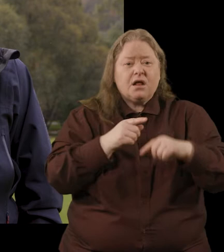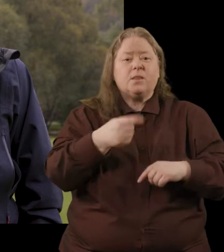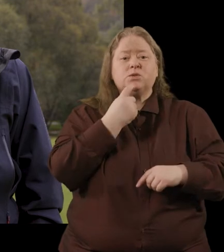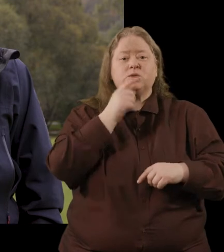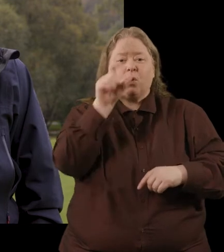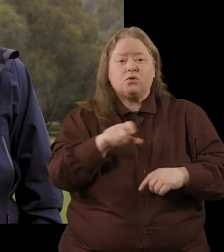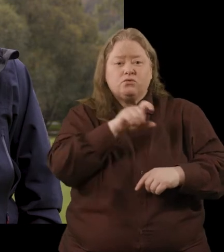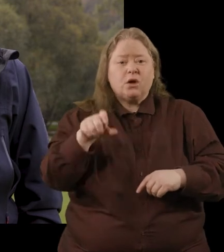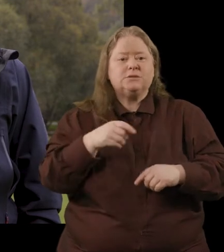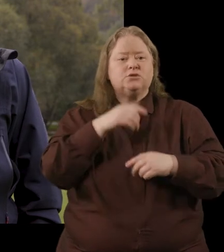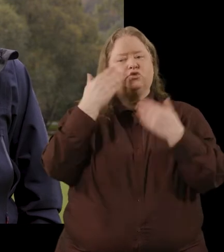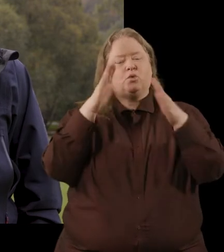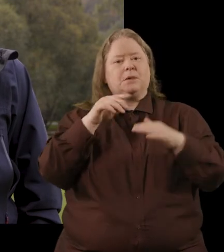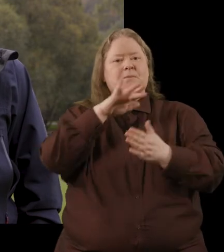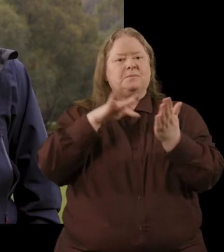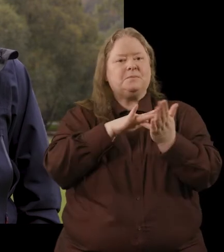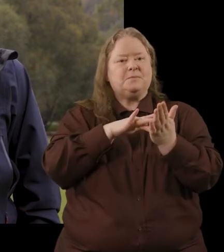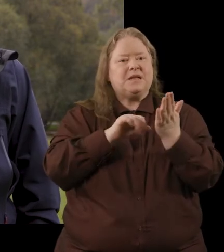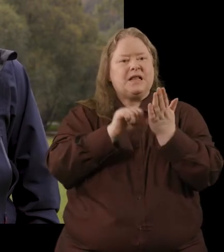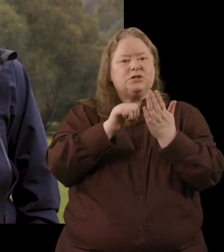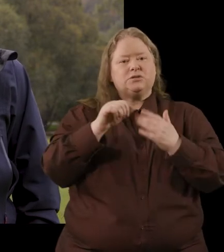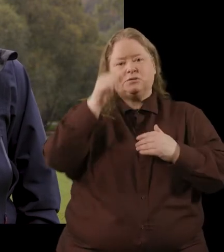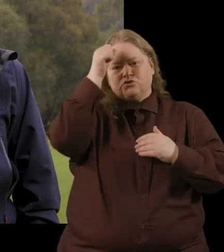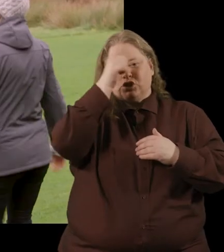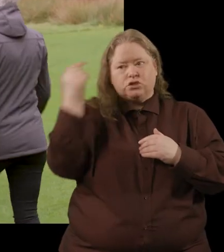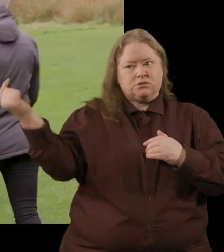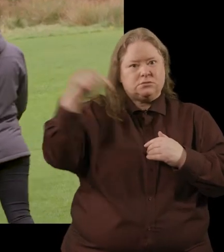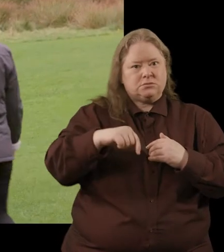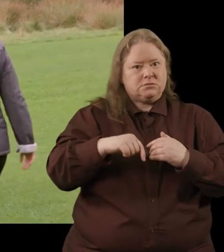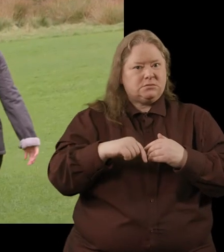show us that medieval Christians came to the valley from near and far.